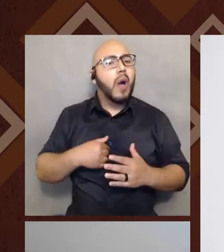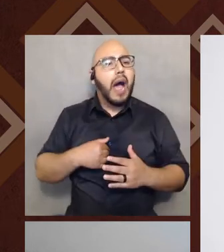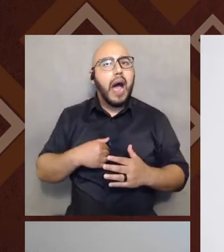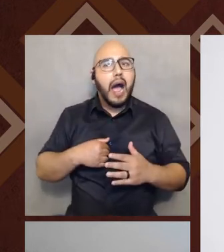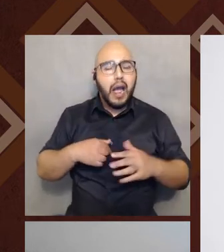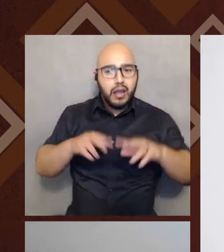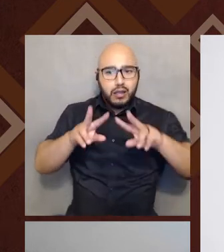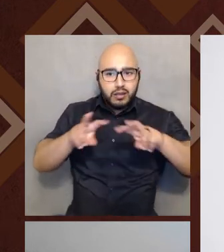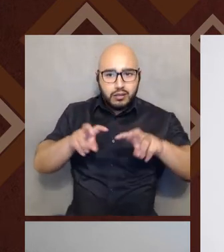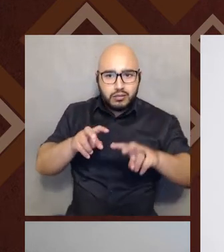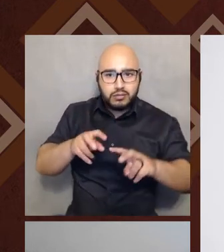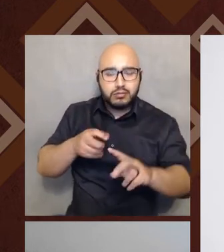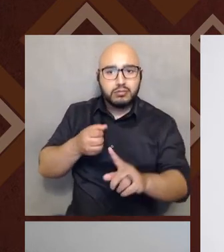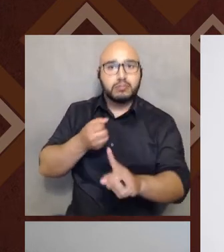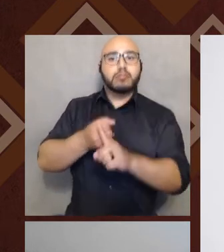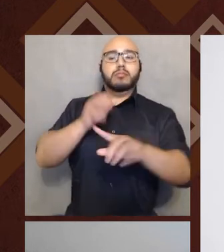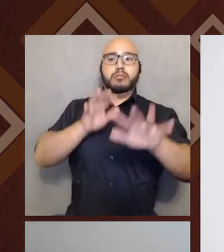um,